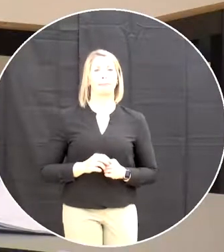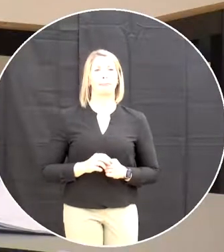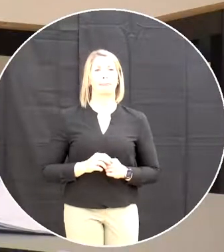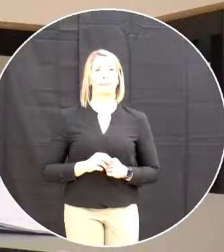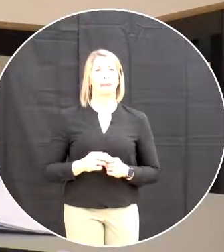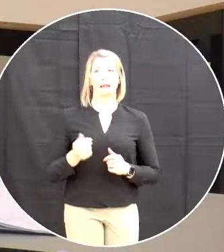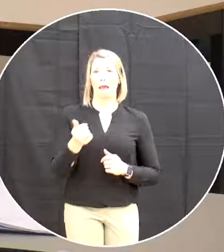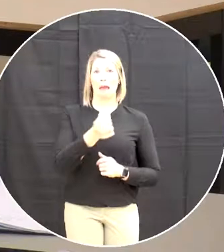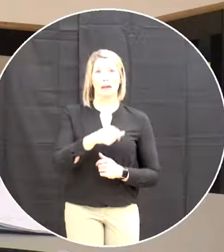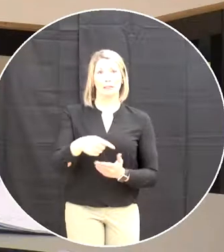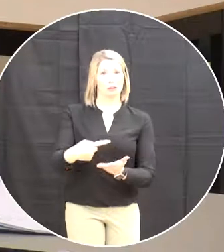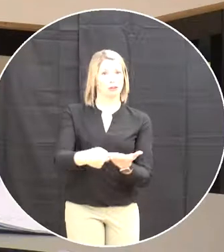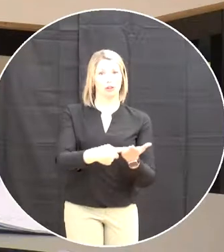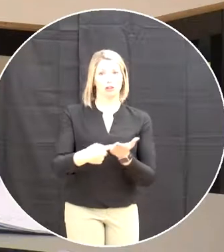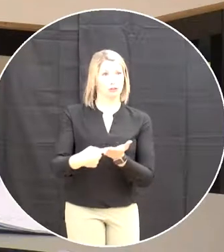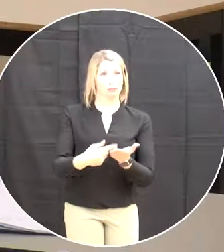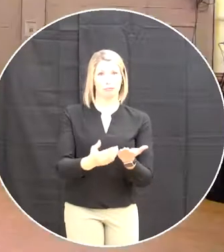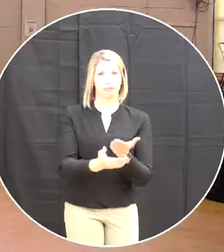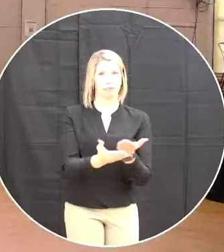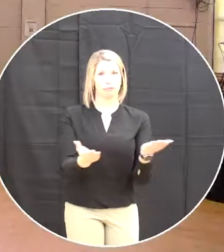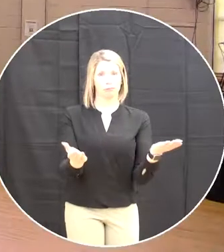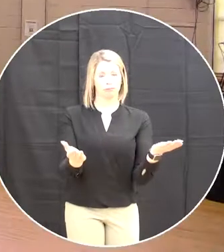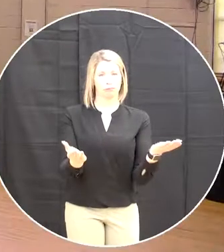any discussion any further discussion